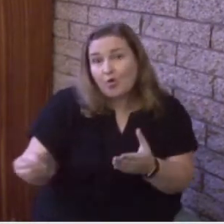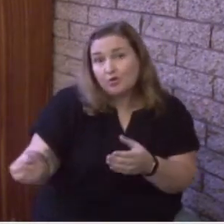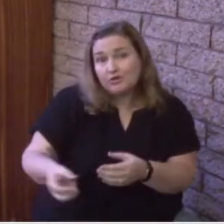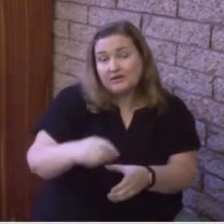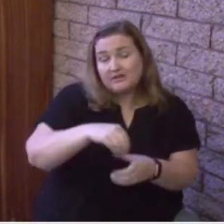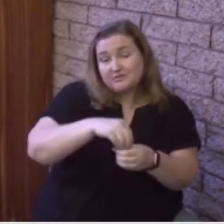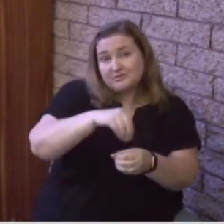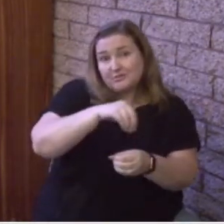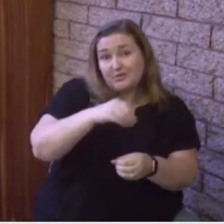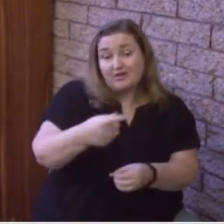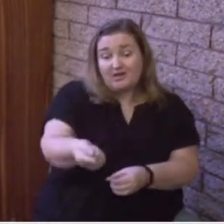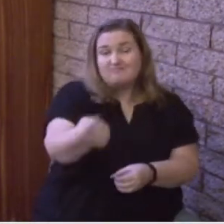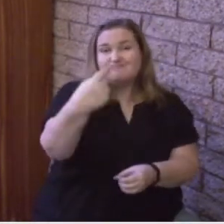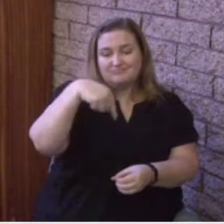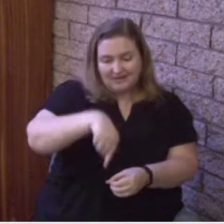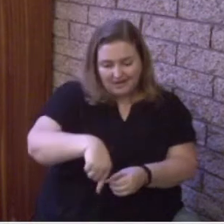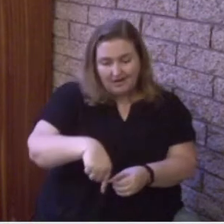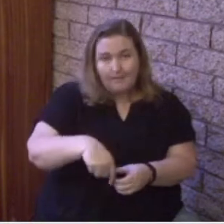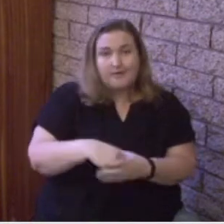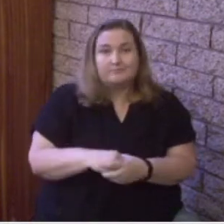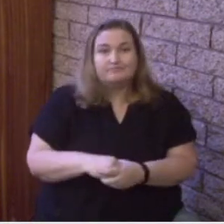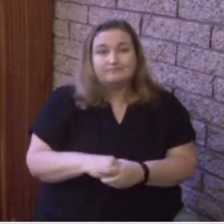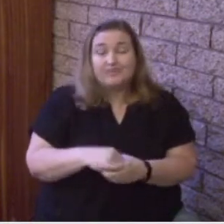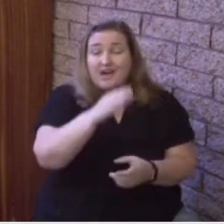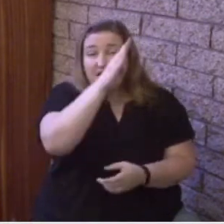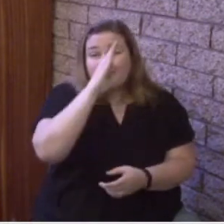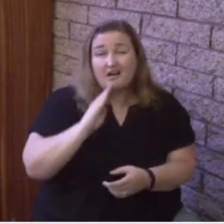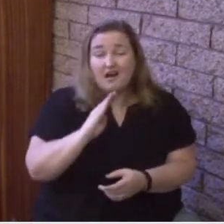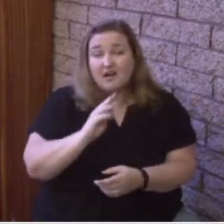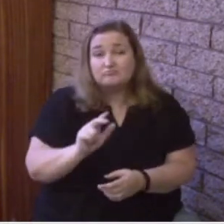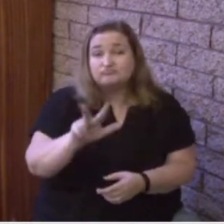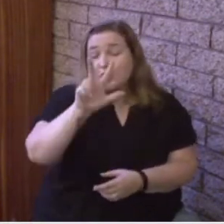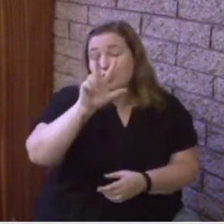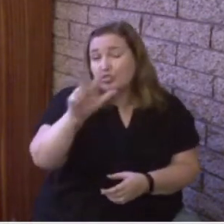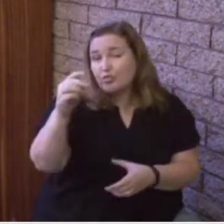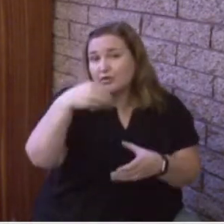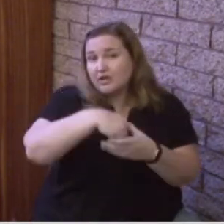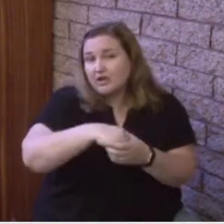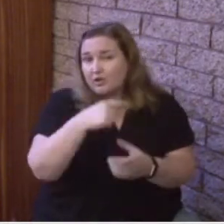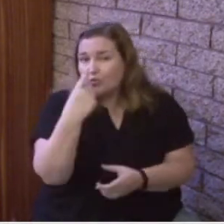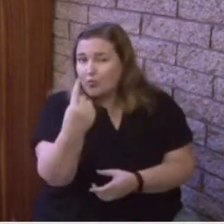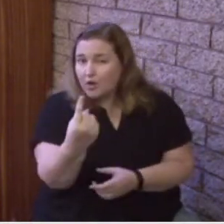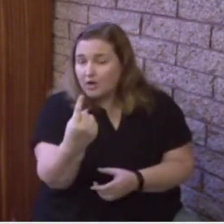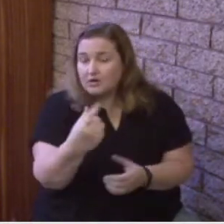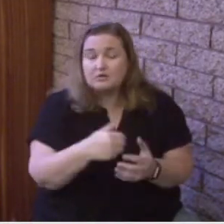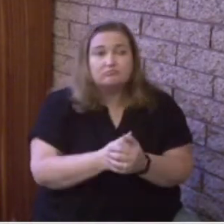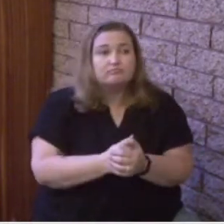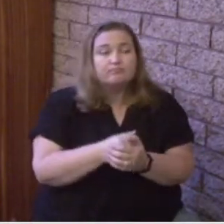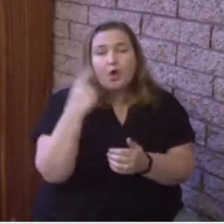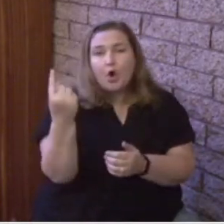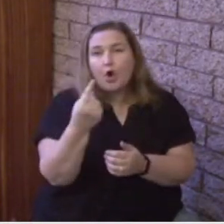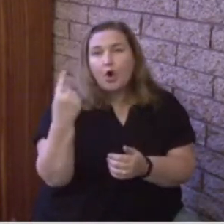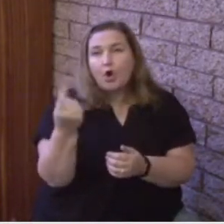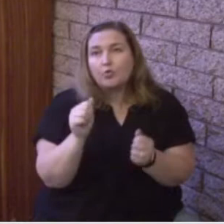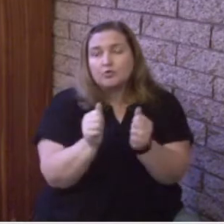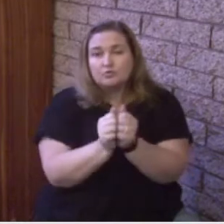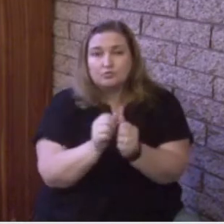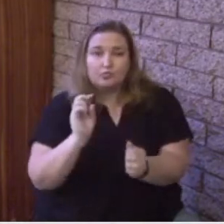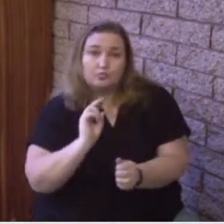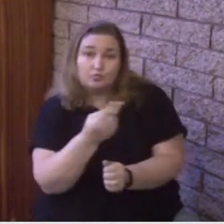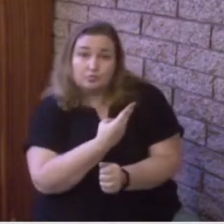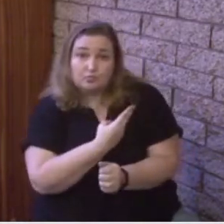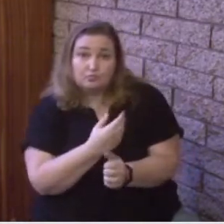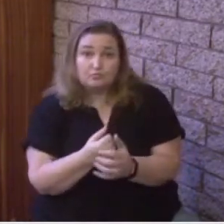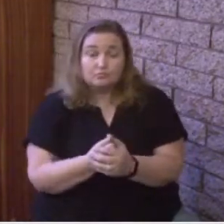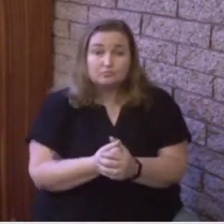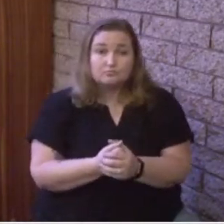God, three in one, is always with us. Now, but